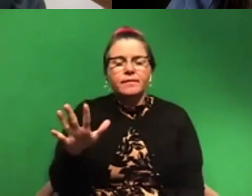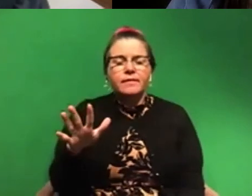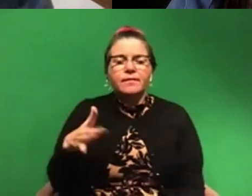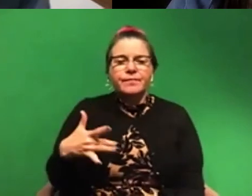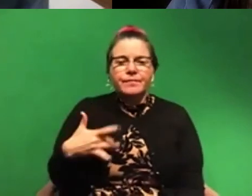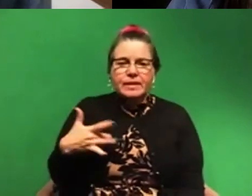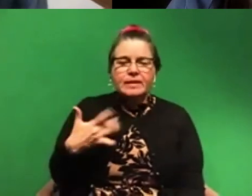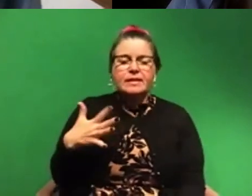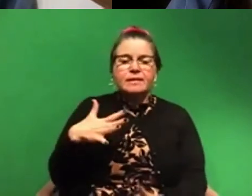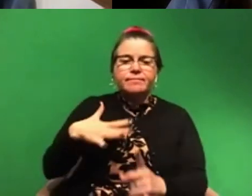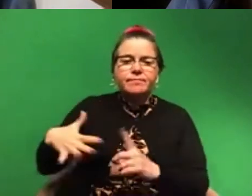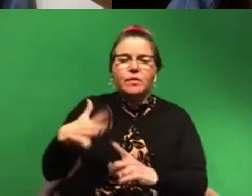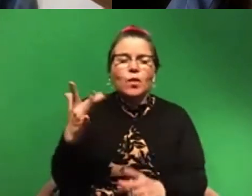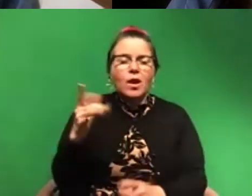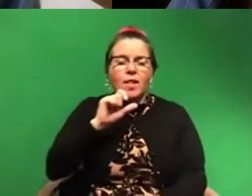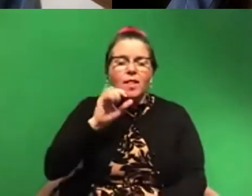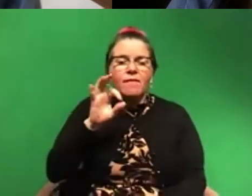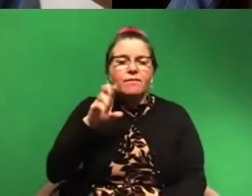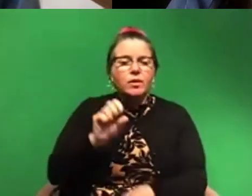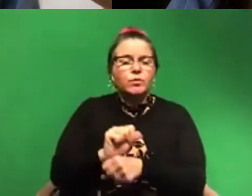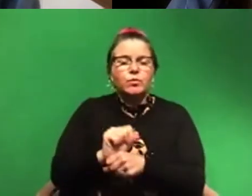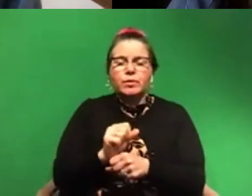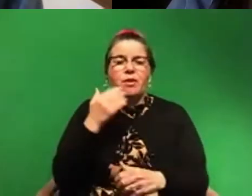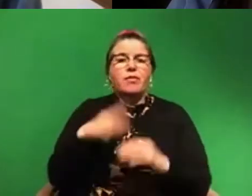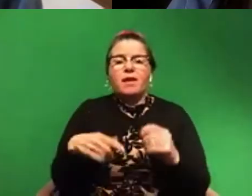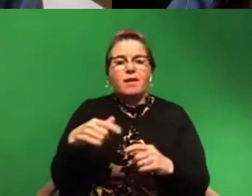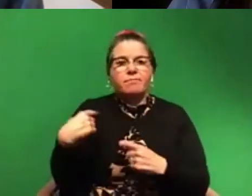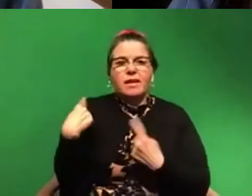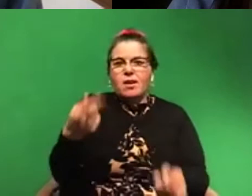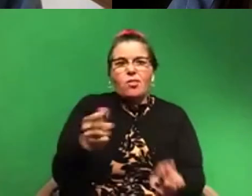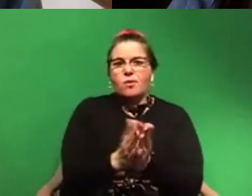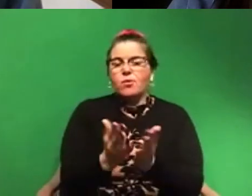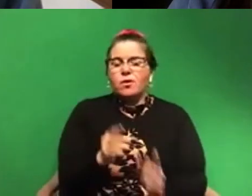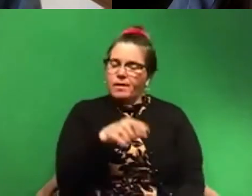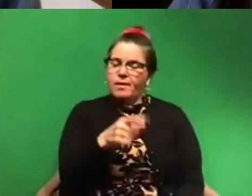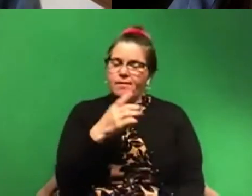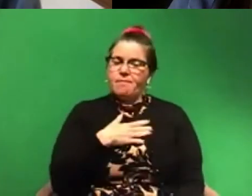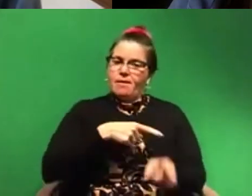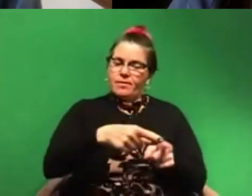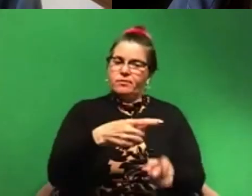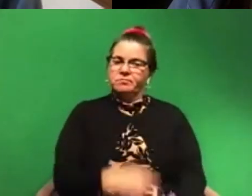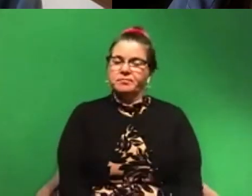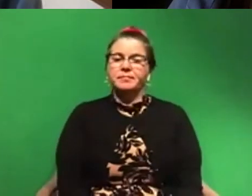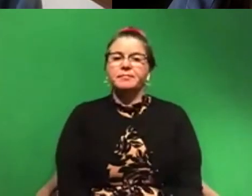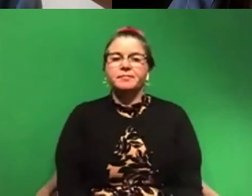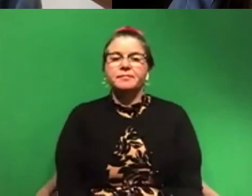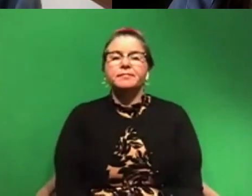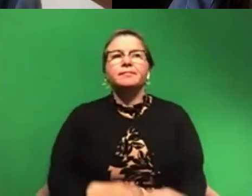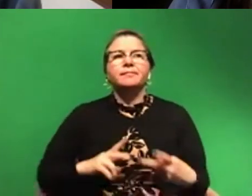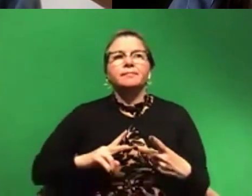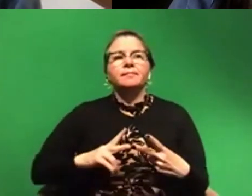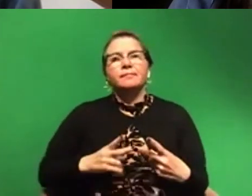work better than anything else I've ever written. So, that's something about my field. Great. now